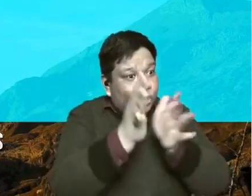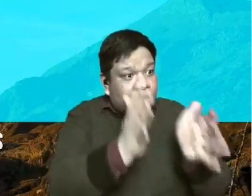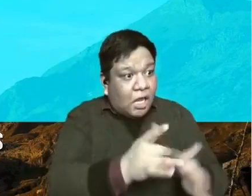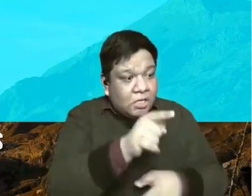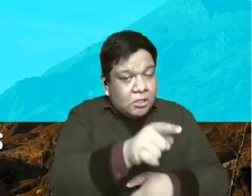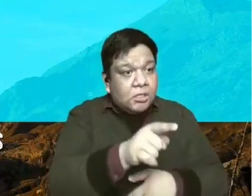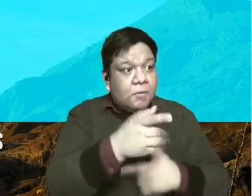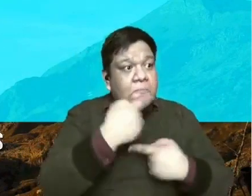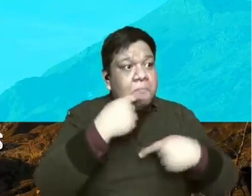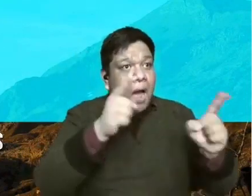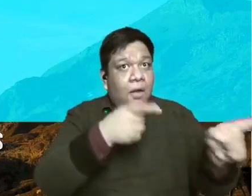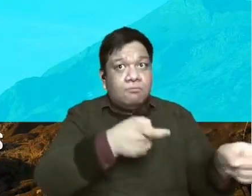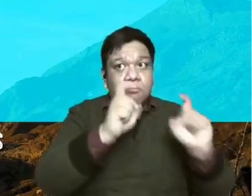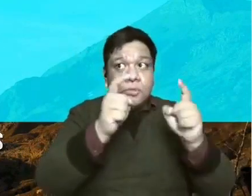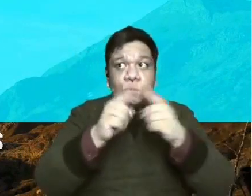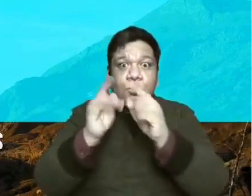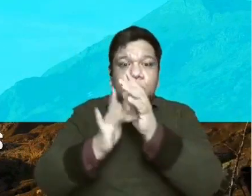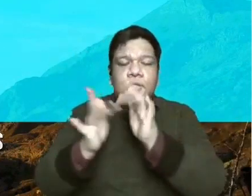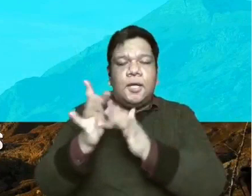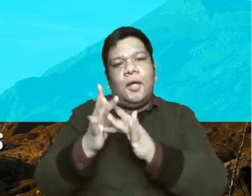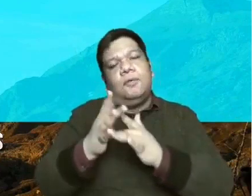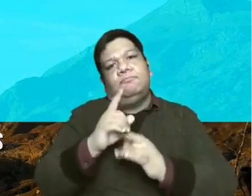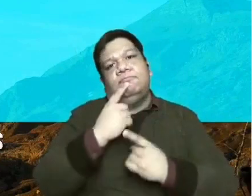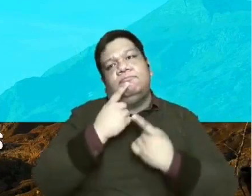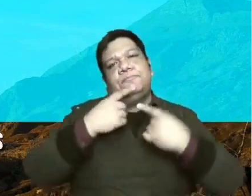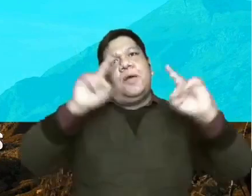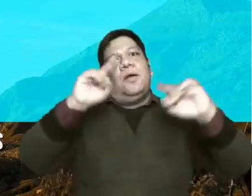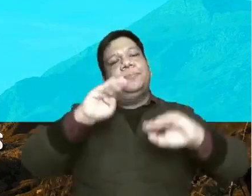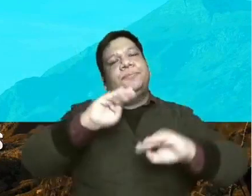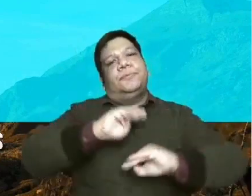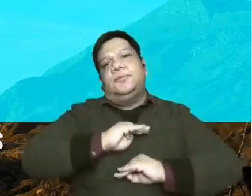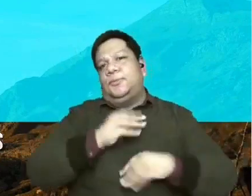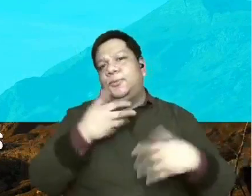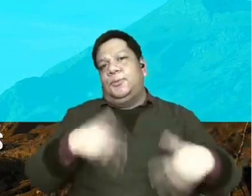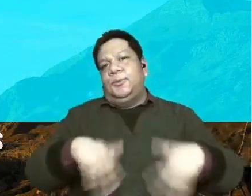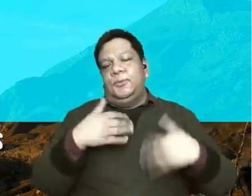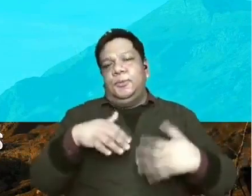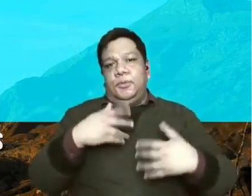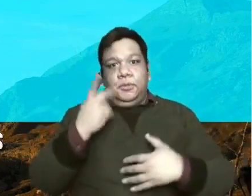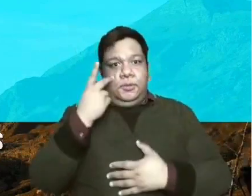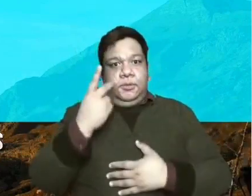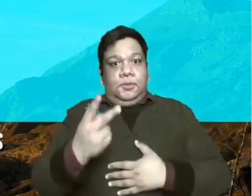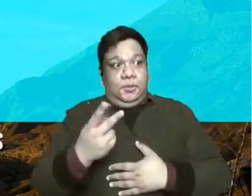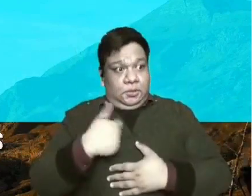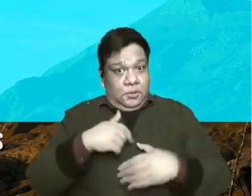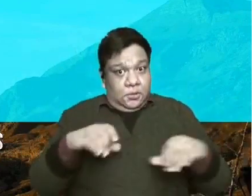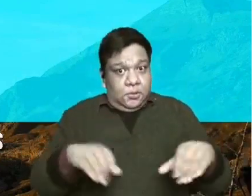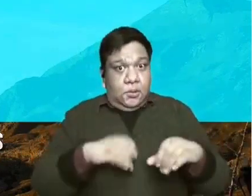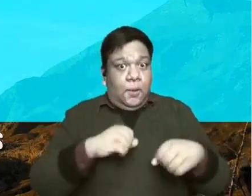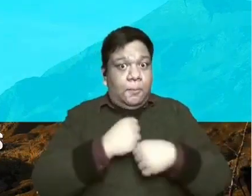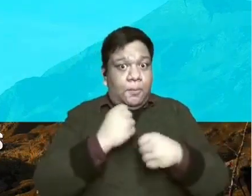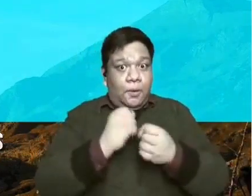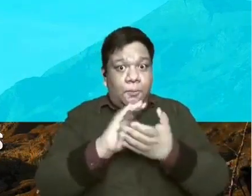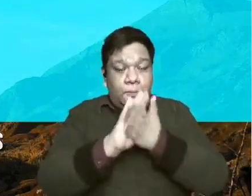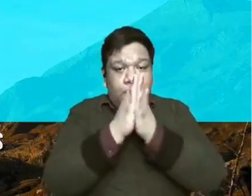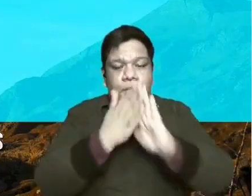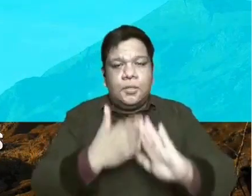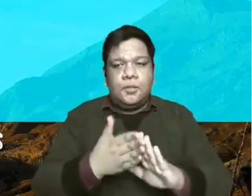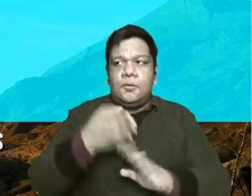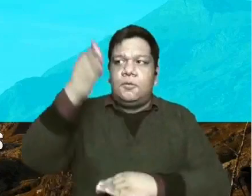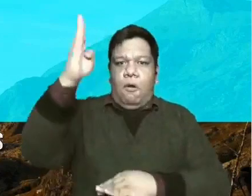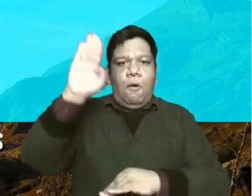to Christ that is the most fulfilling part and you will see that this small act of peacemaking